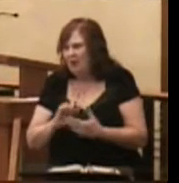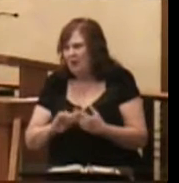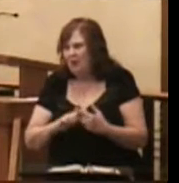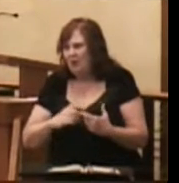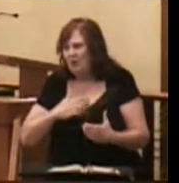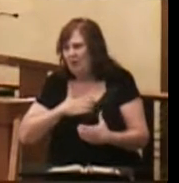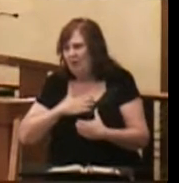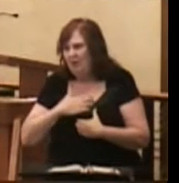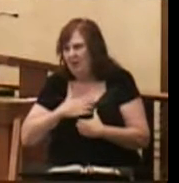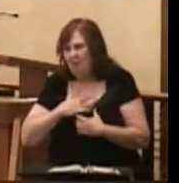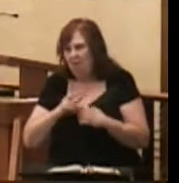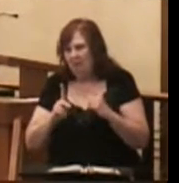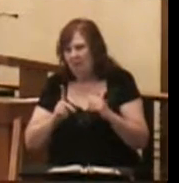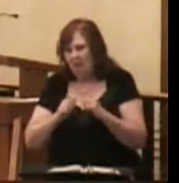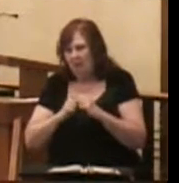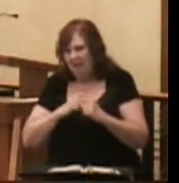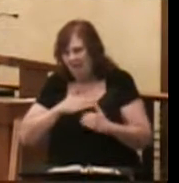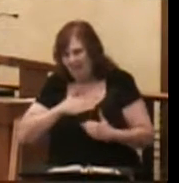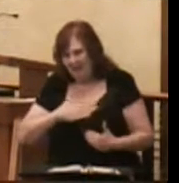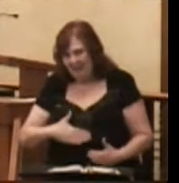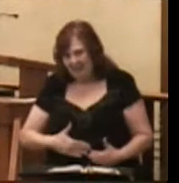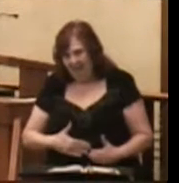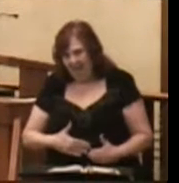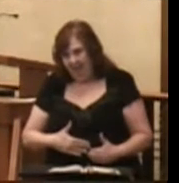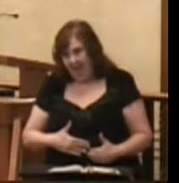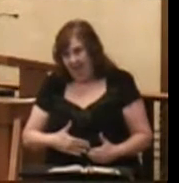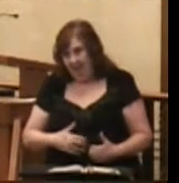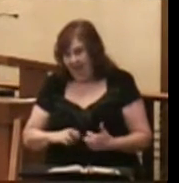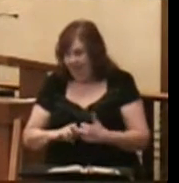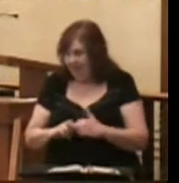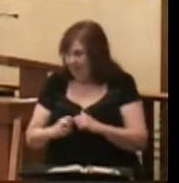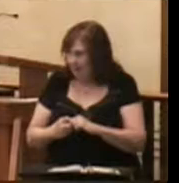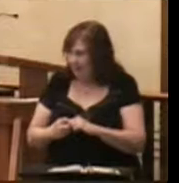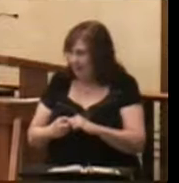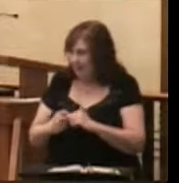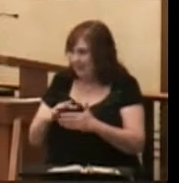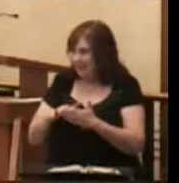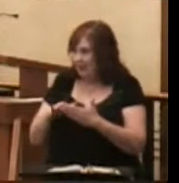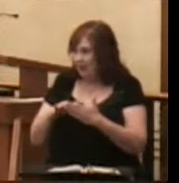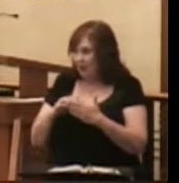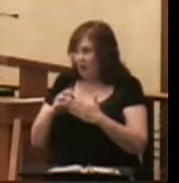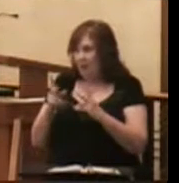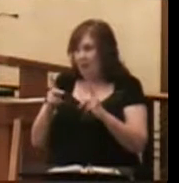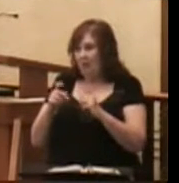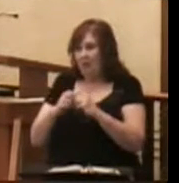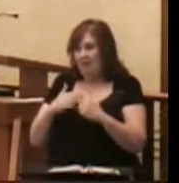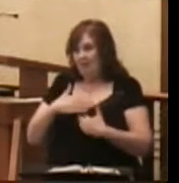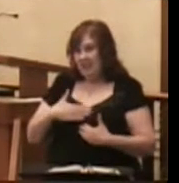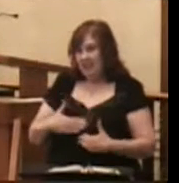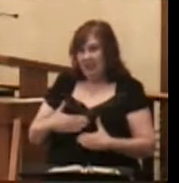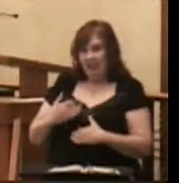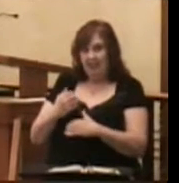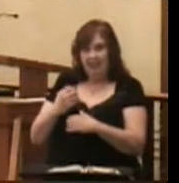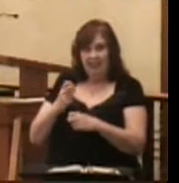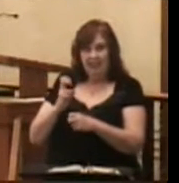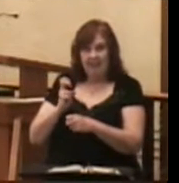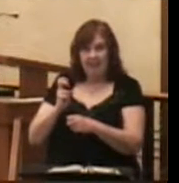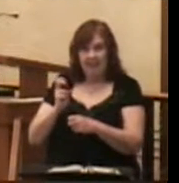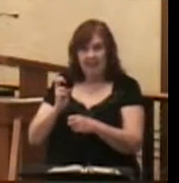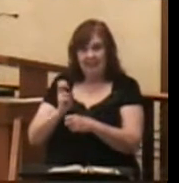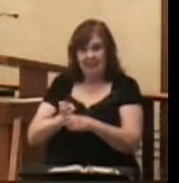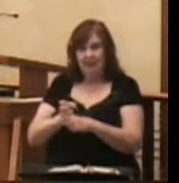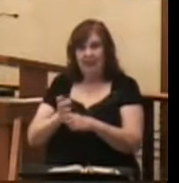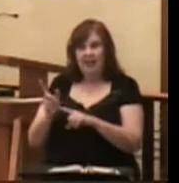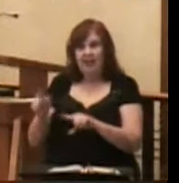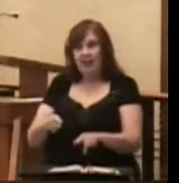People with physical impairments? Studies show that people with physical impairments attend worship more